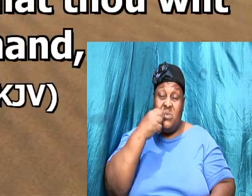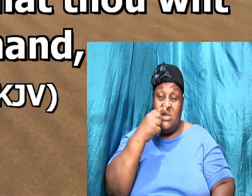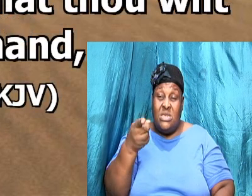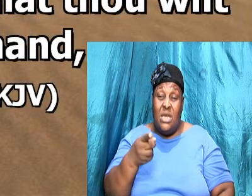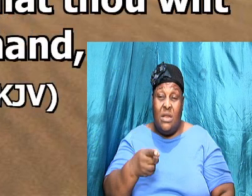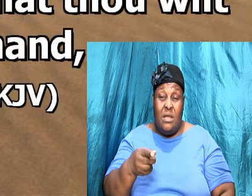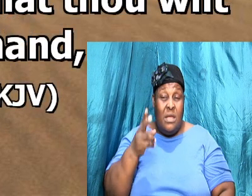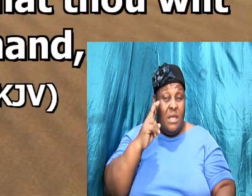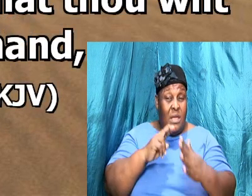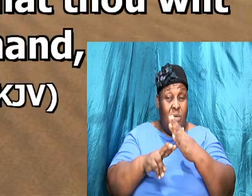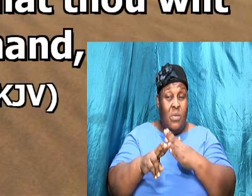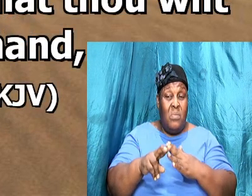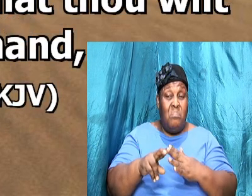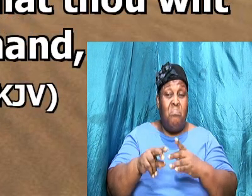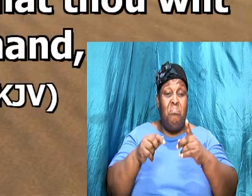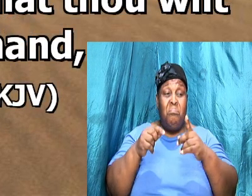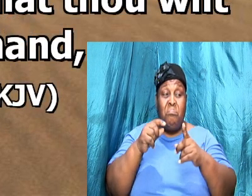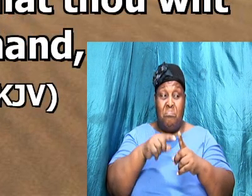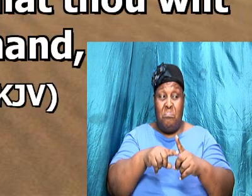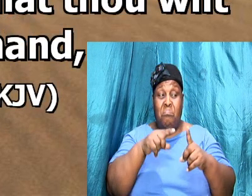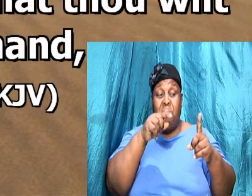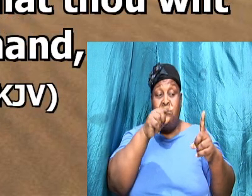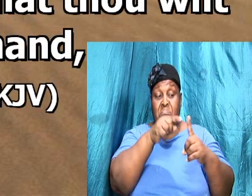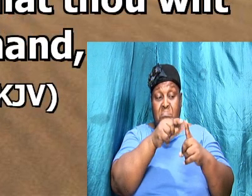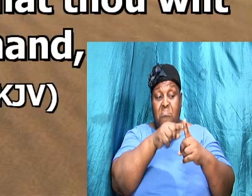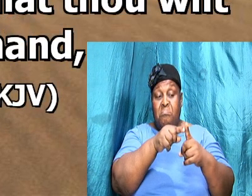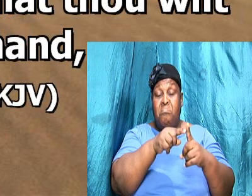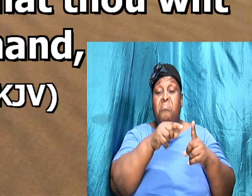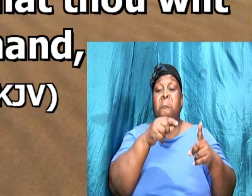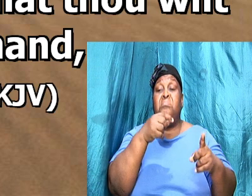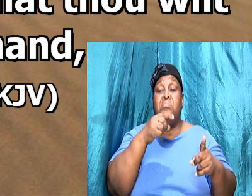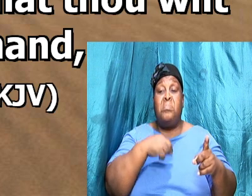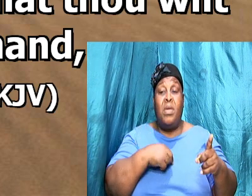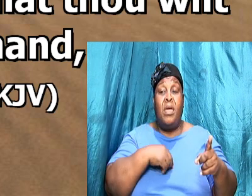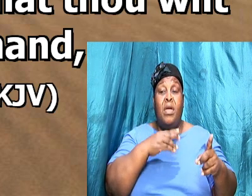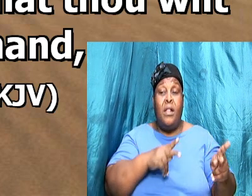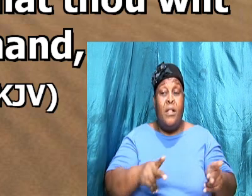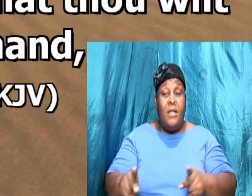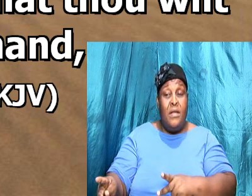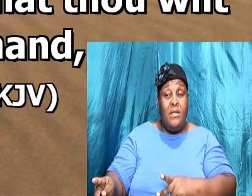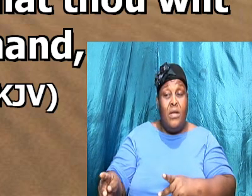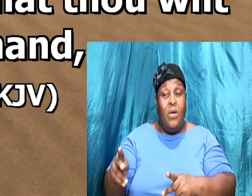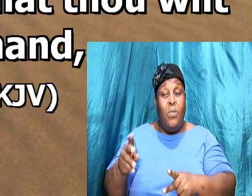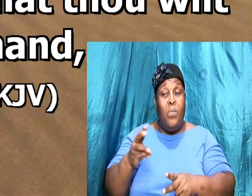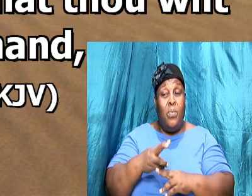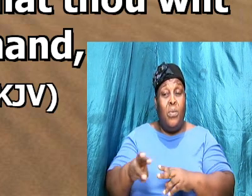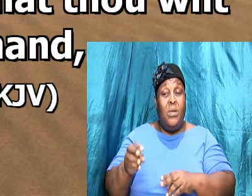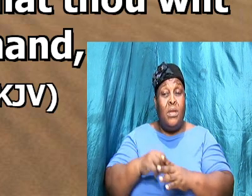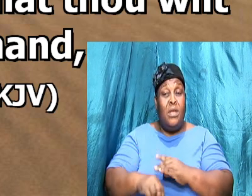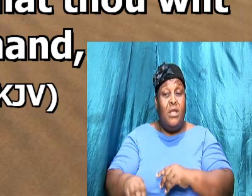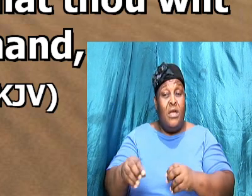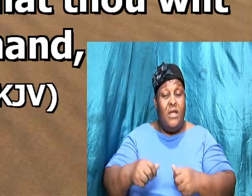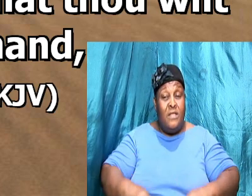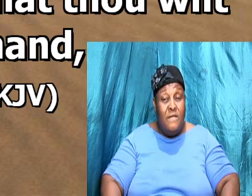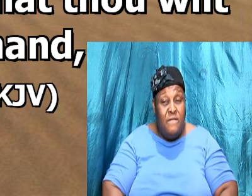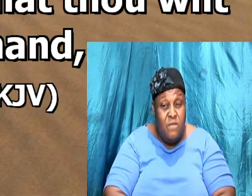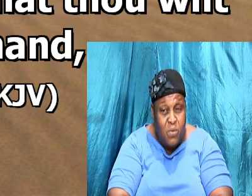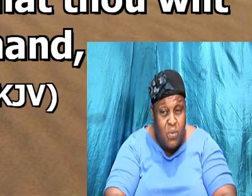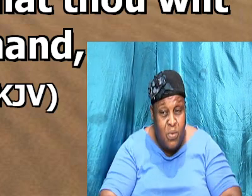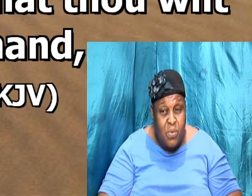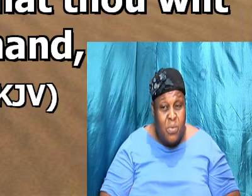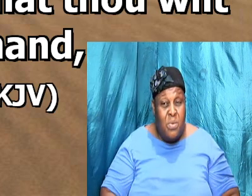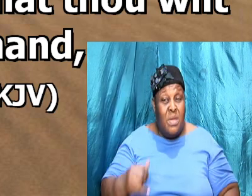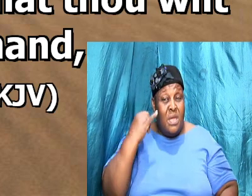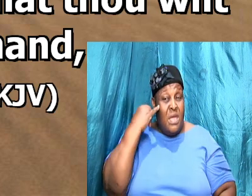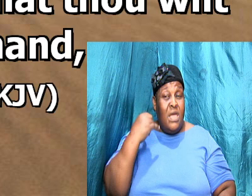behold I will put a fleece of wool in the floor and if the dew be on the fleece only